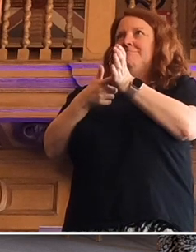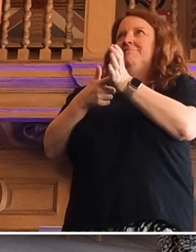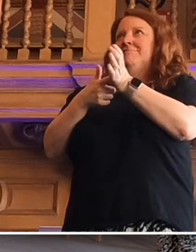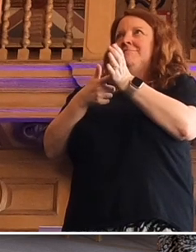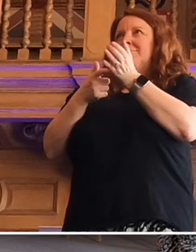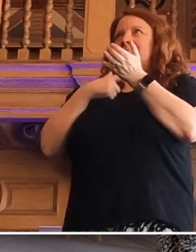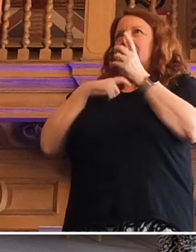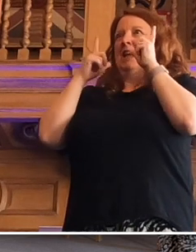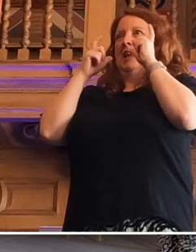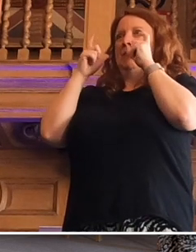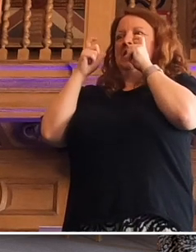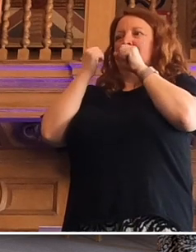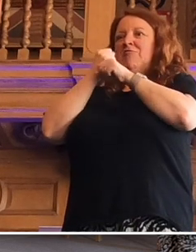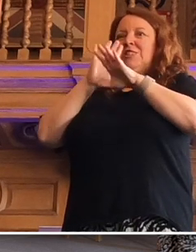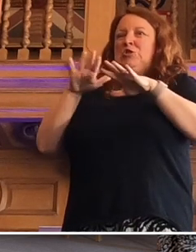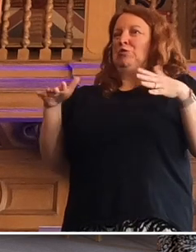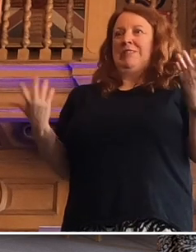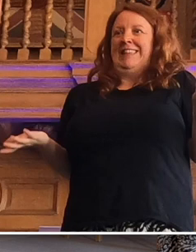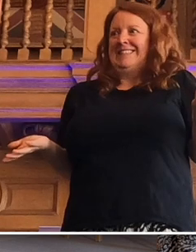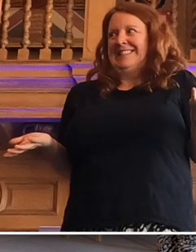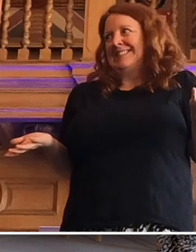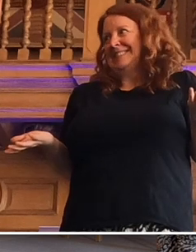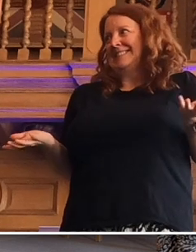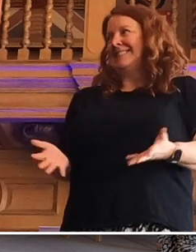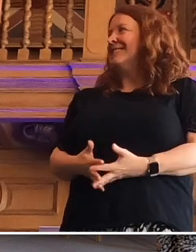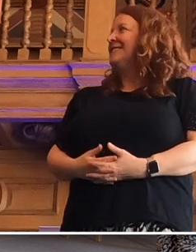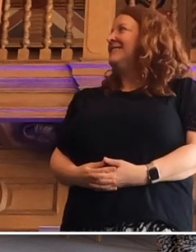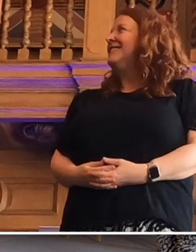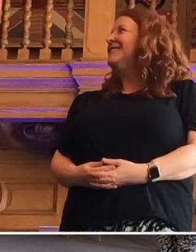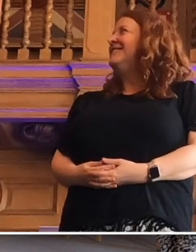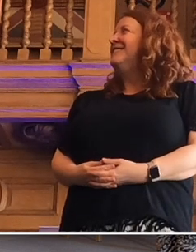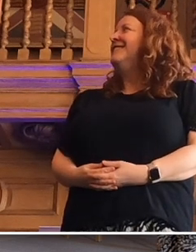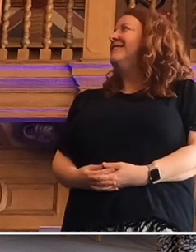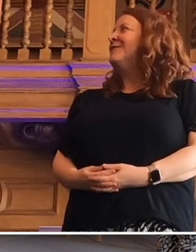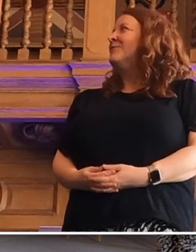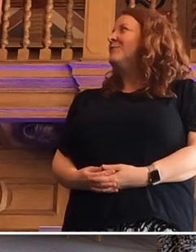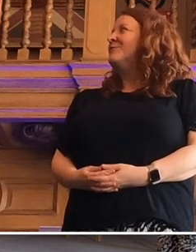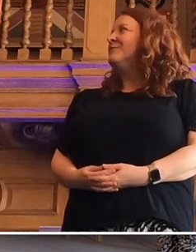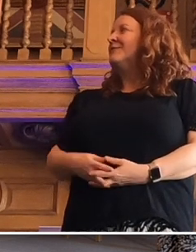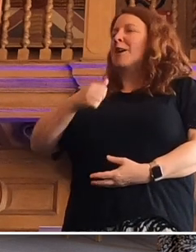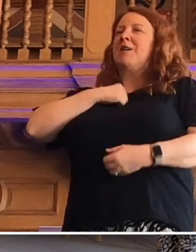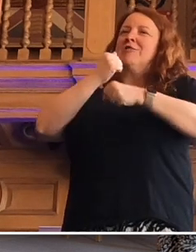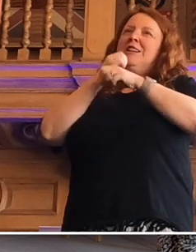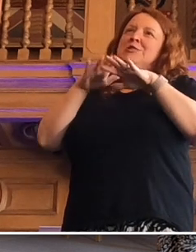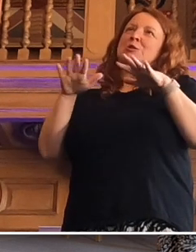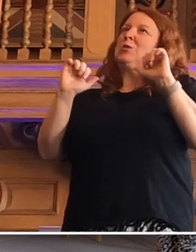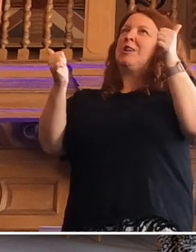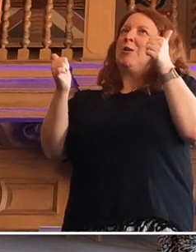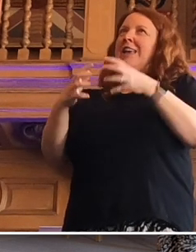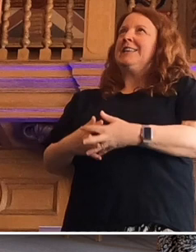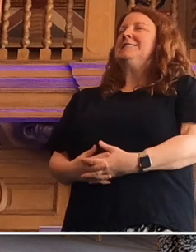pictures of my little grandchildren in states of undress. But they're my grandchildren, it's okay.